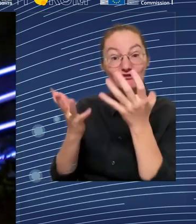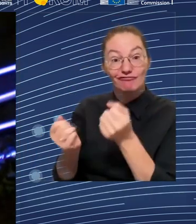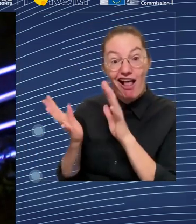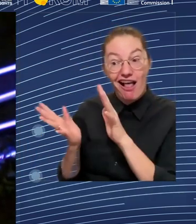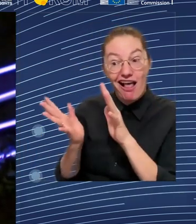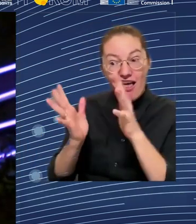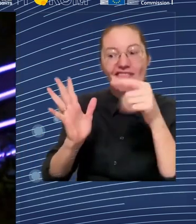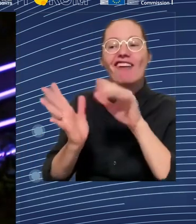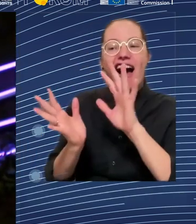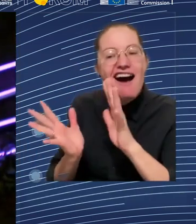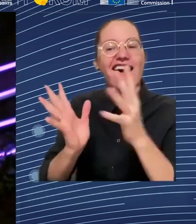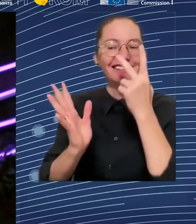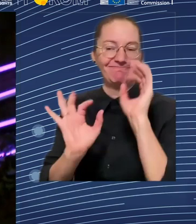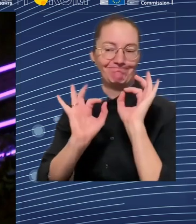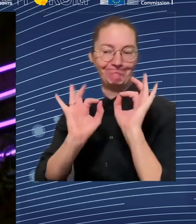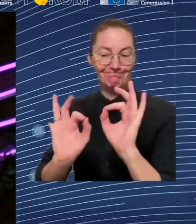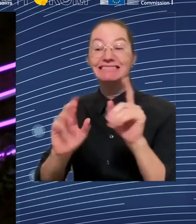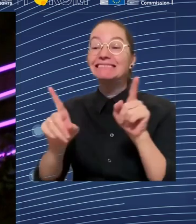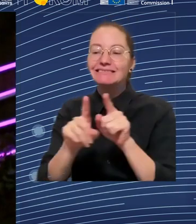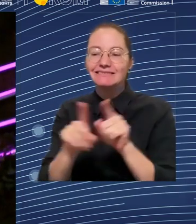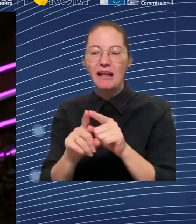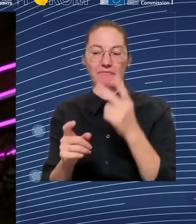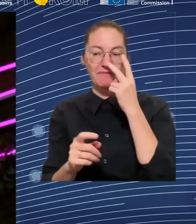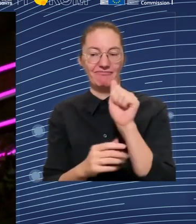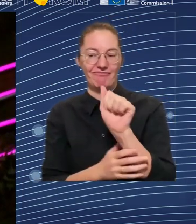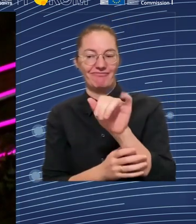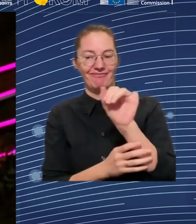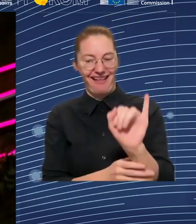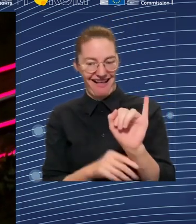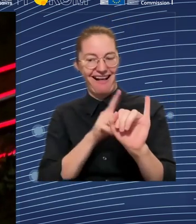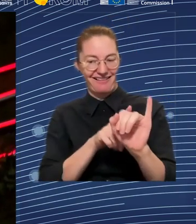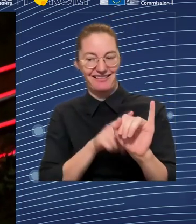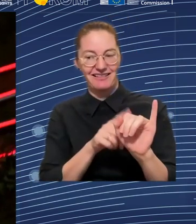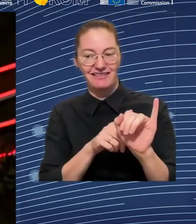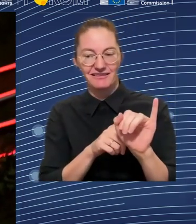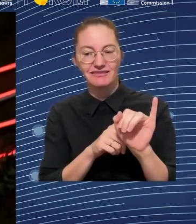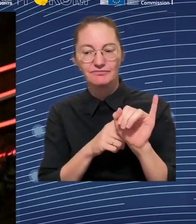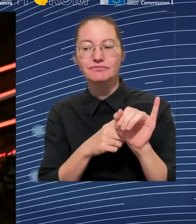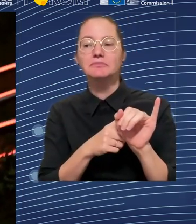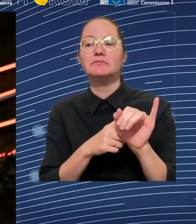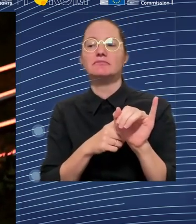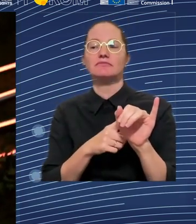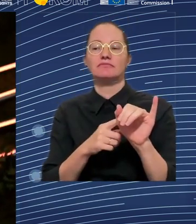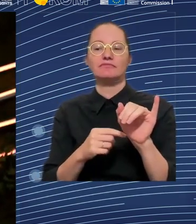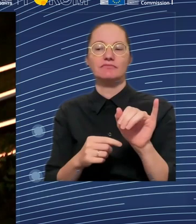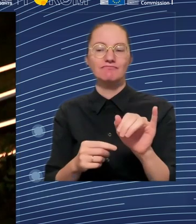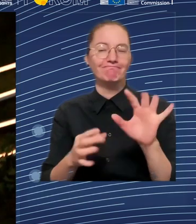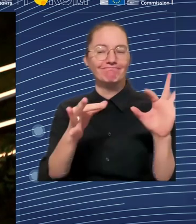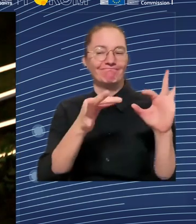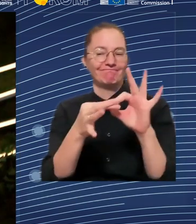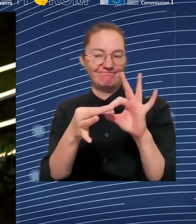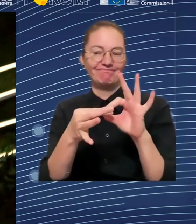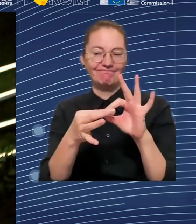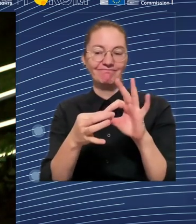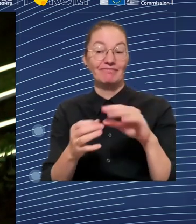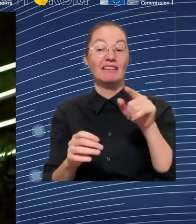all that would say, calm time is taken out, and now you're only dealing with angry people. We are only dealing